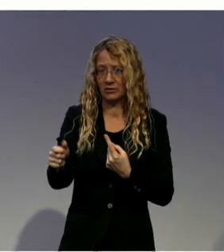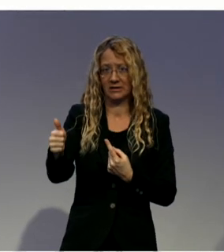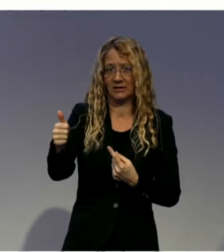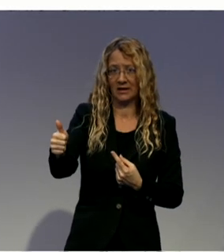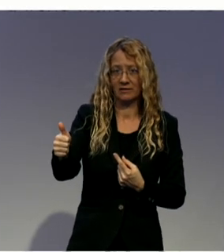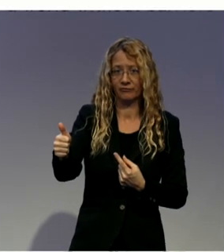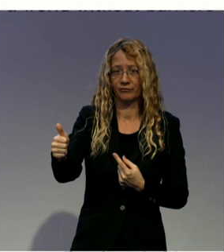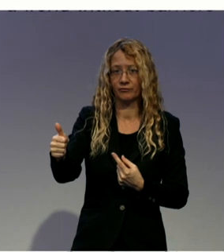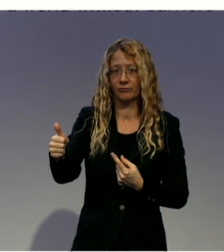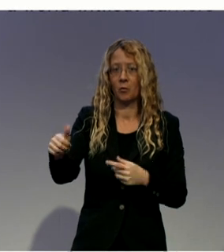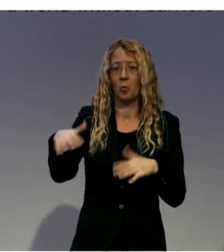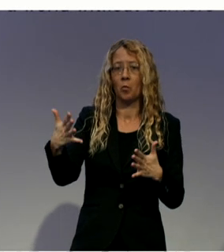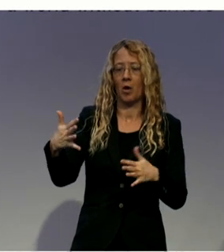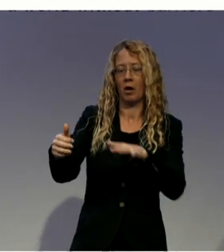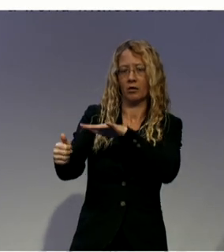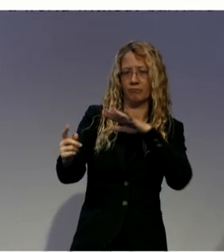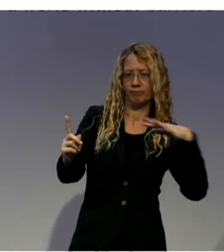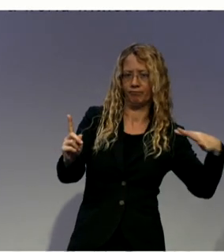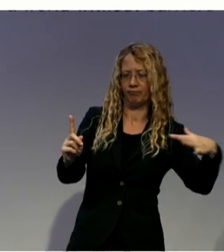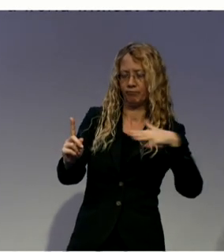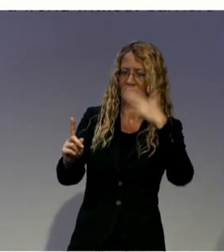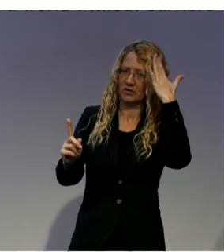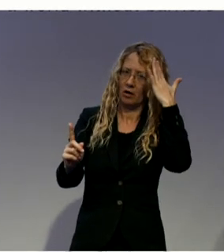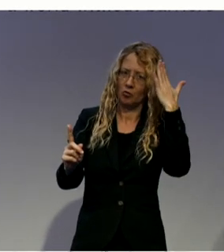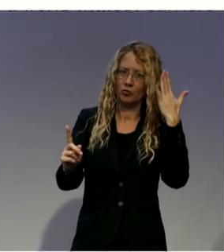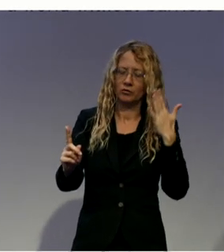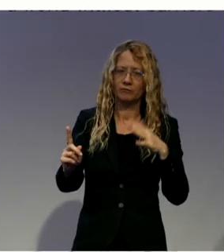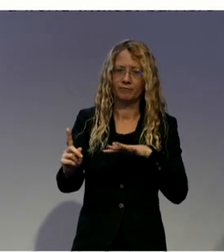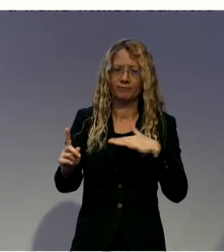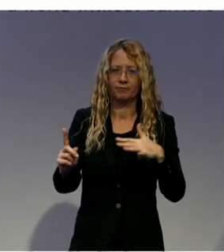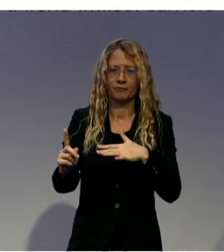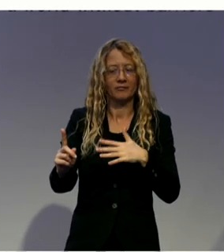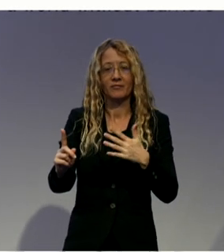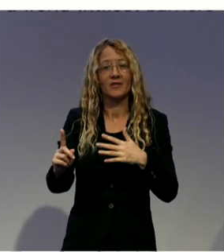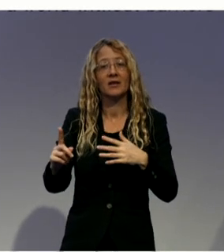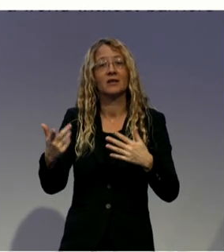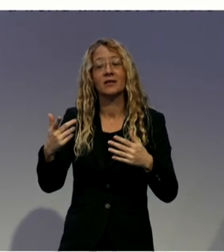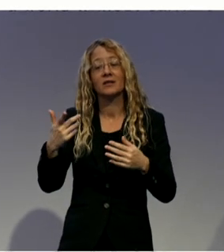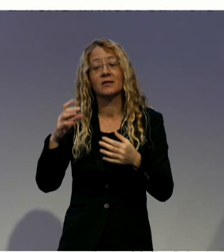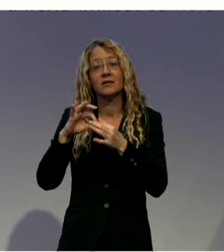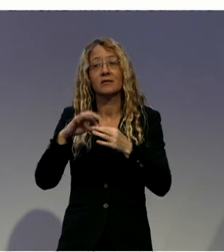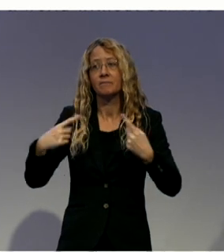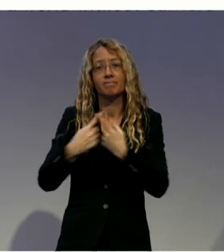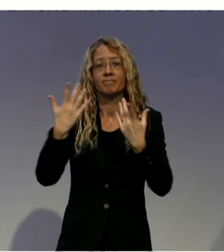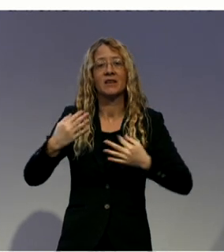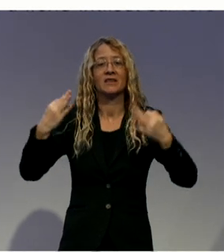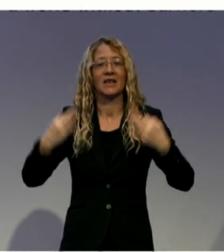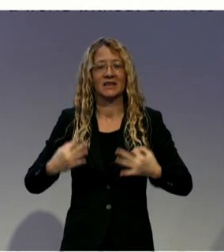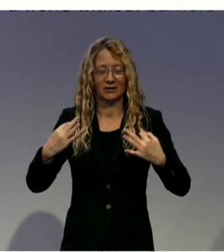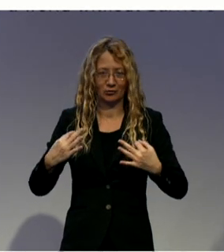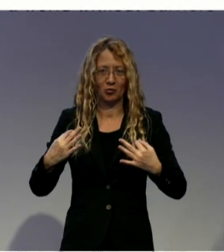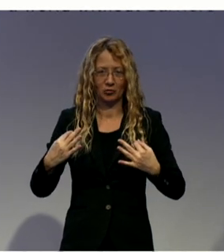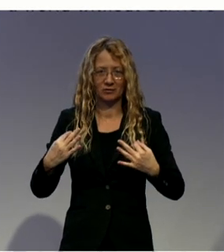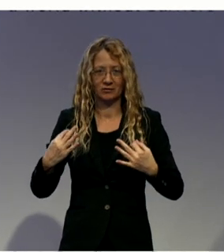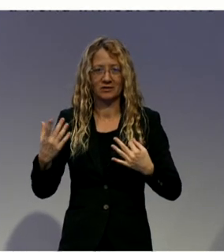are related with decision-making processes. And second circumstance is that there is no family,